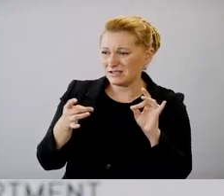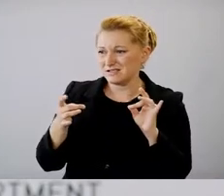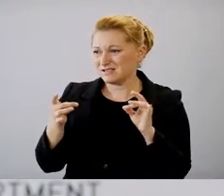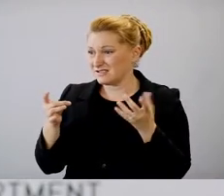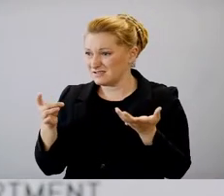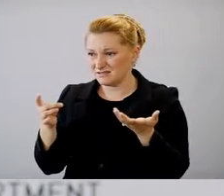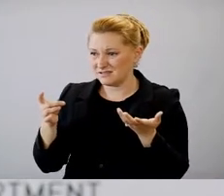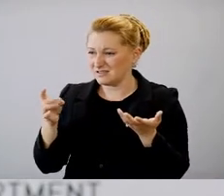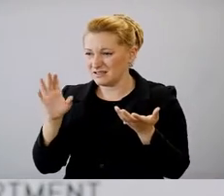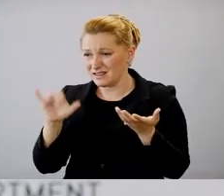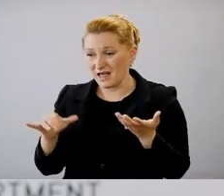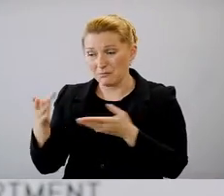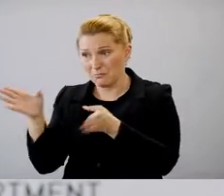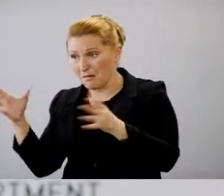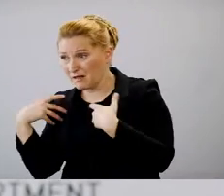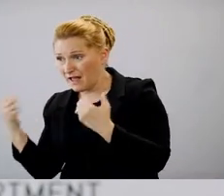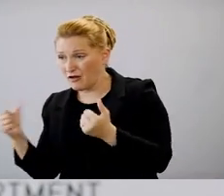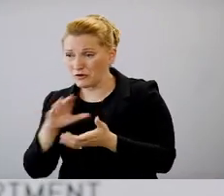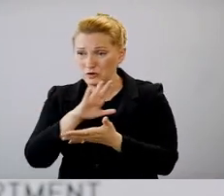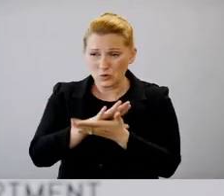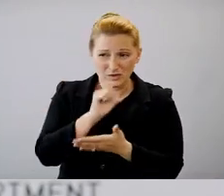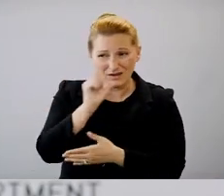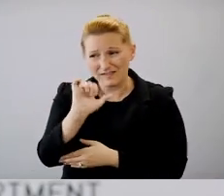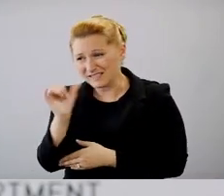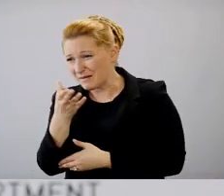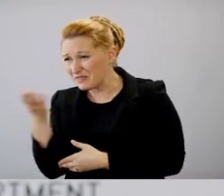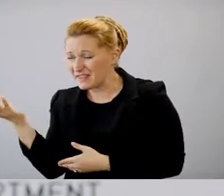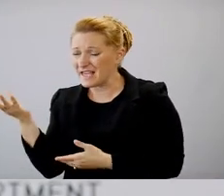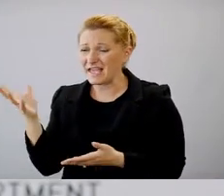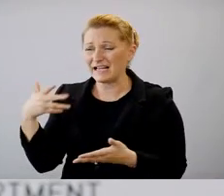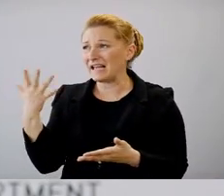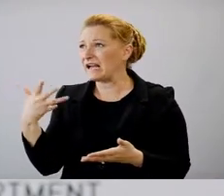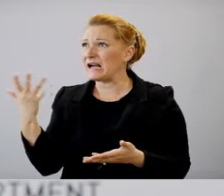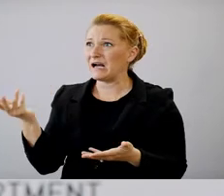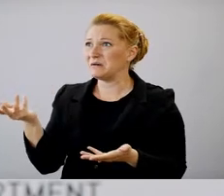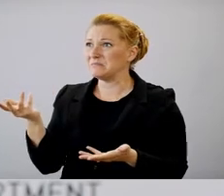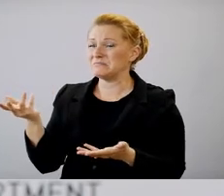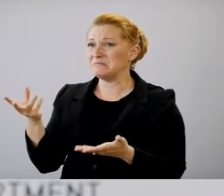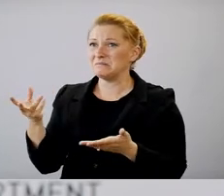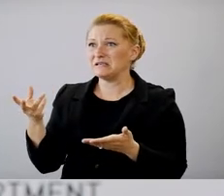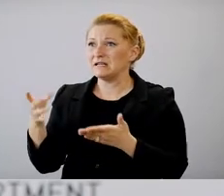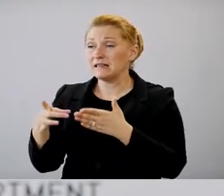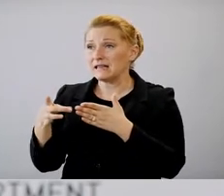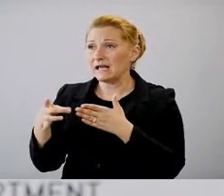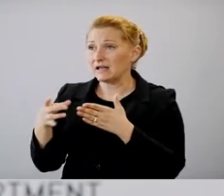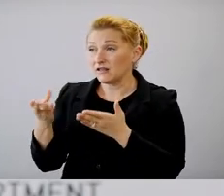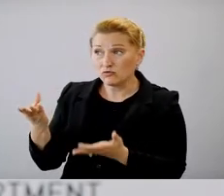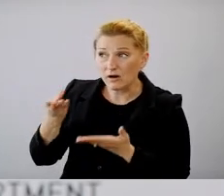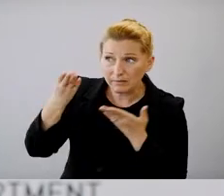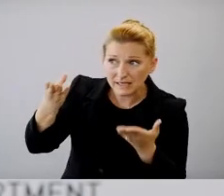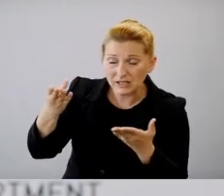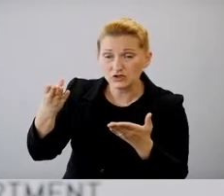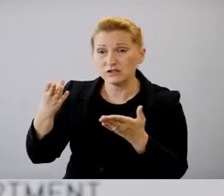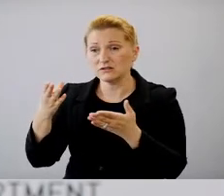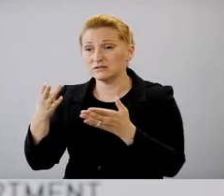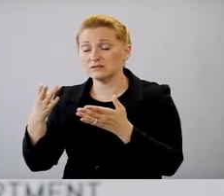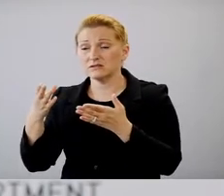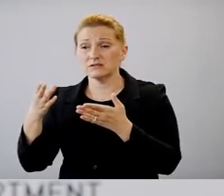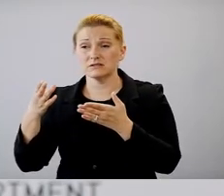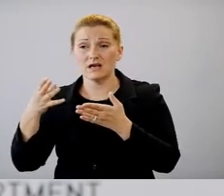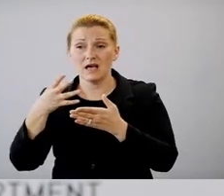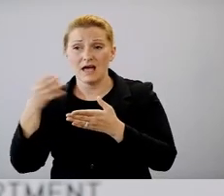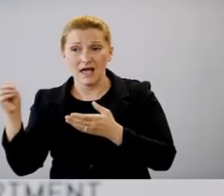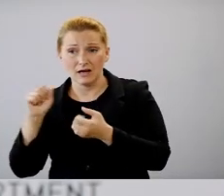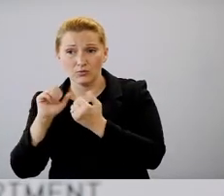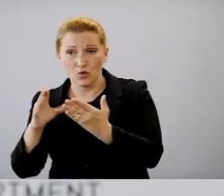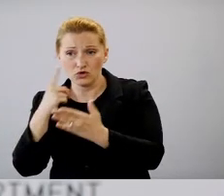thing or, uh, you know, yeah. Uh, and just kind of, you know, that the guidance and mitigation measures for schools are not the same. Um,